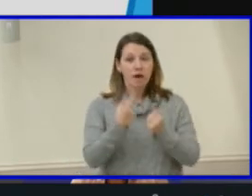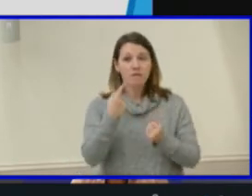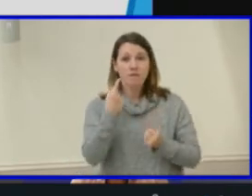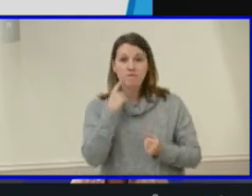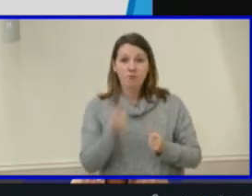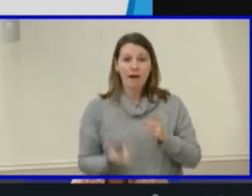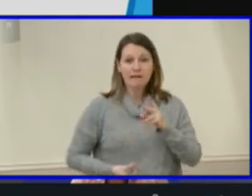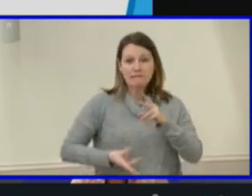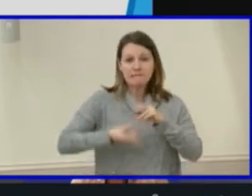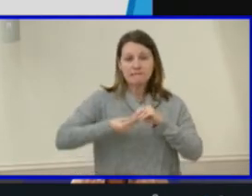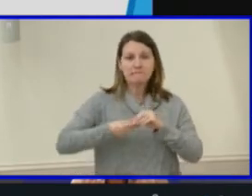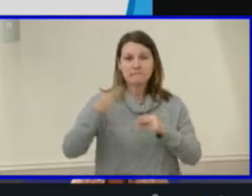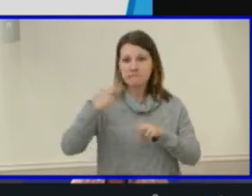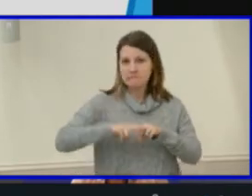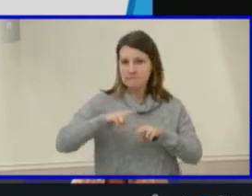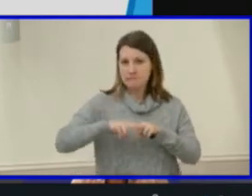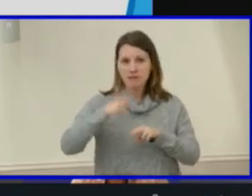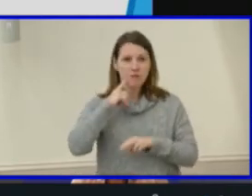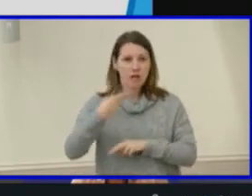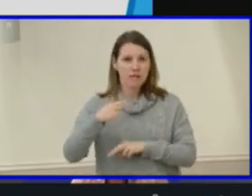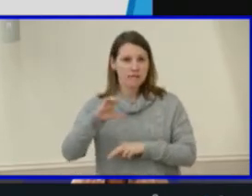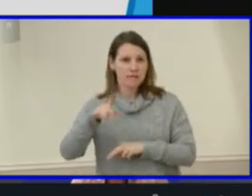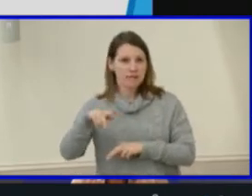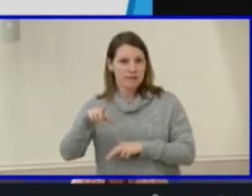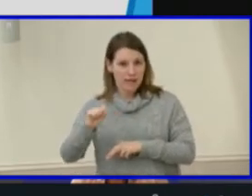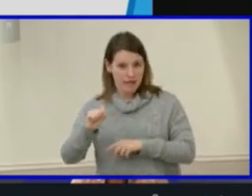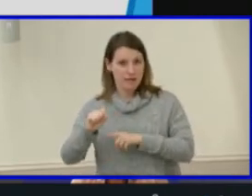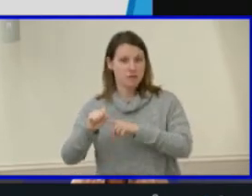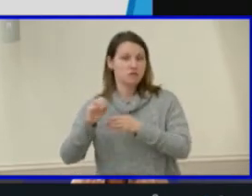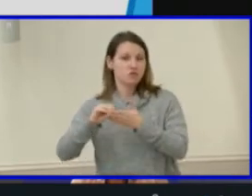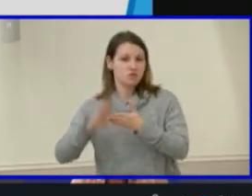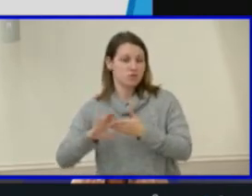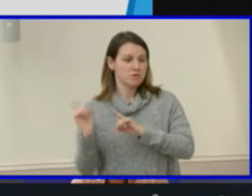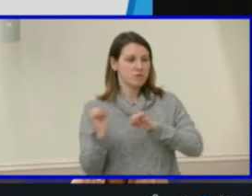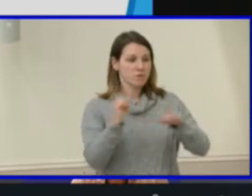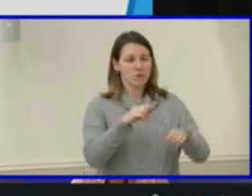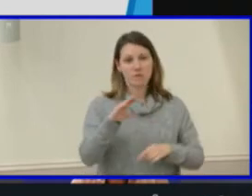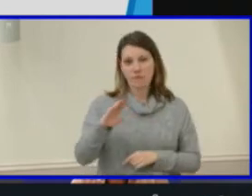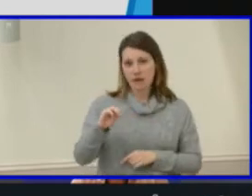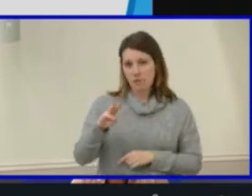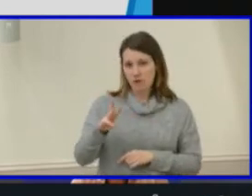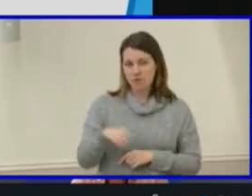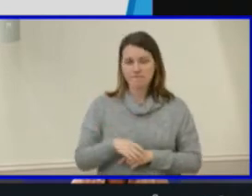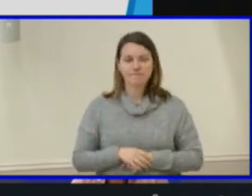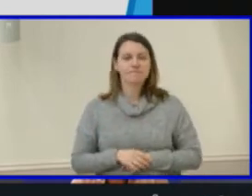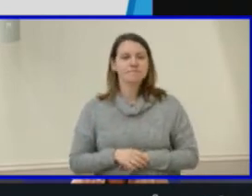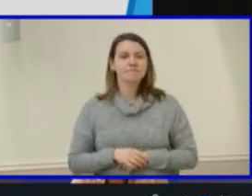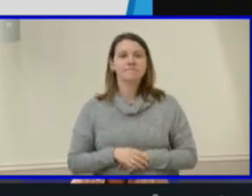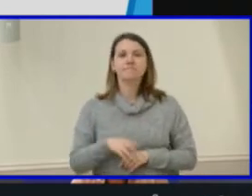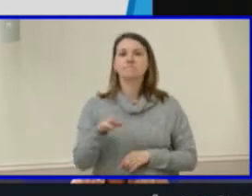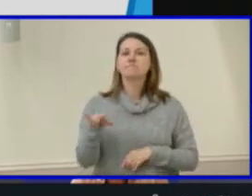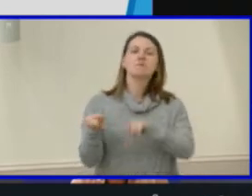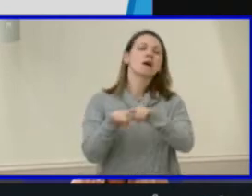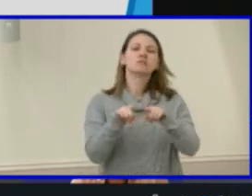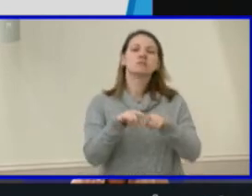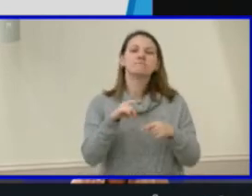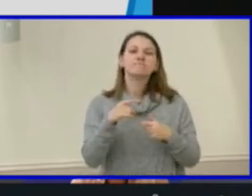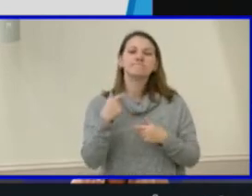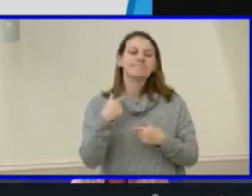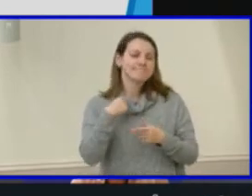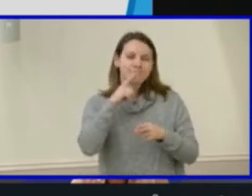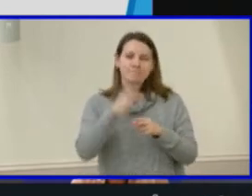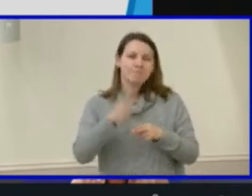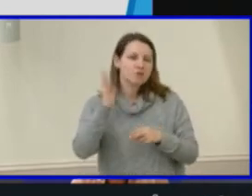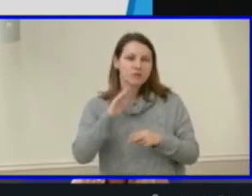County Public School students to attend Maggie Walker. And finally, as we mentioned earlier, the Maggie L. Walker Governor